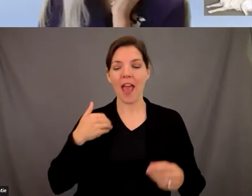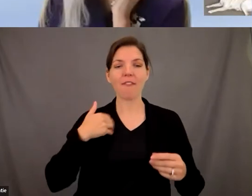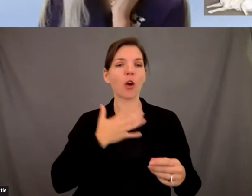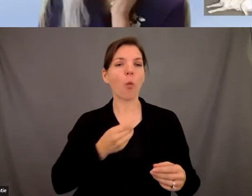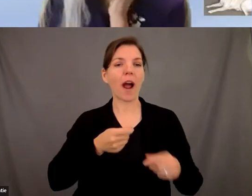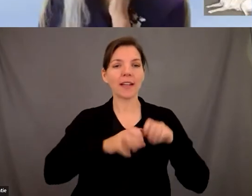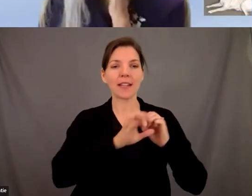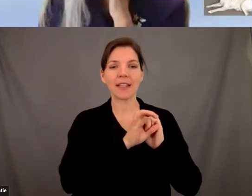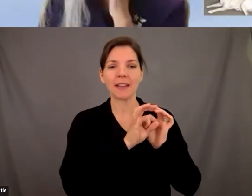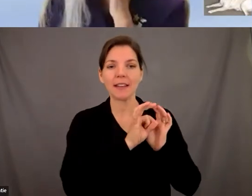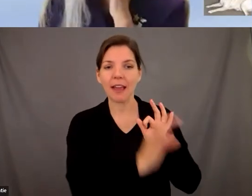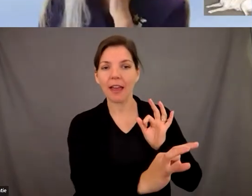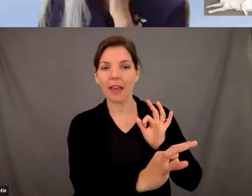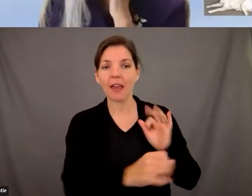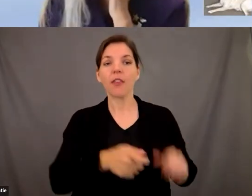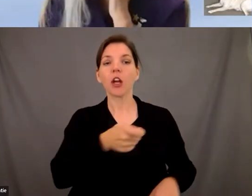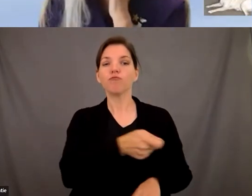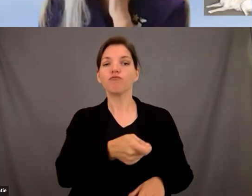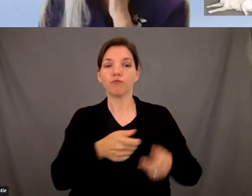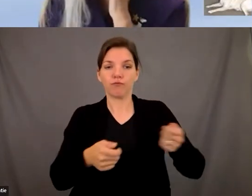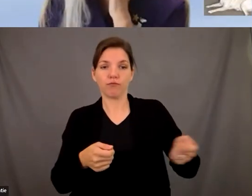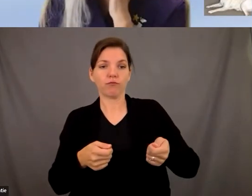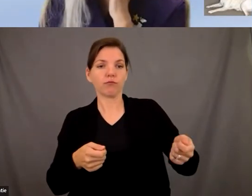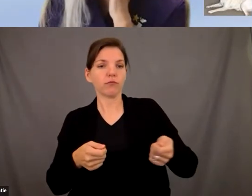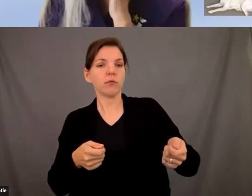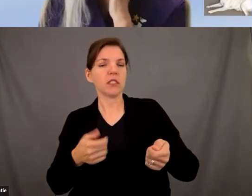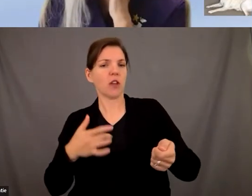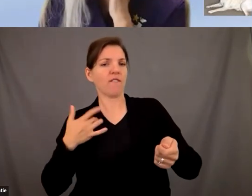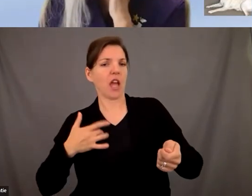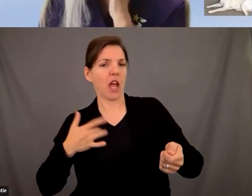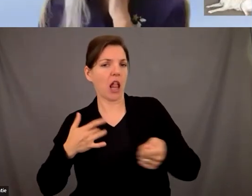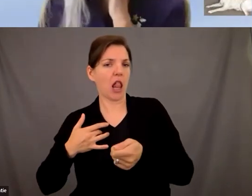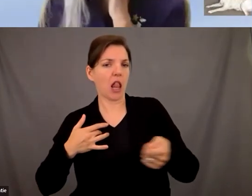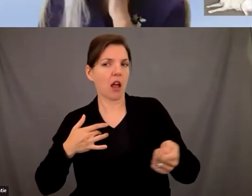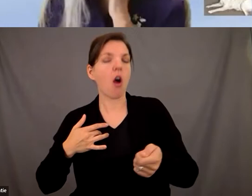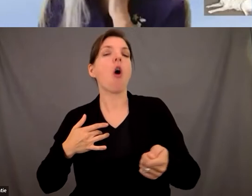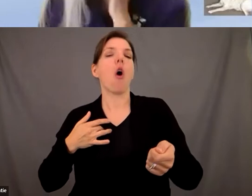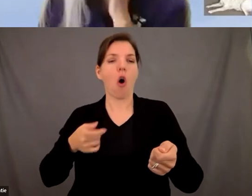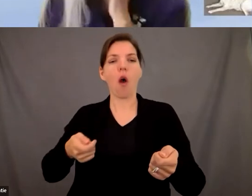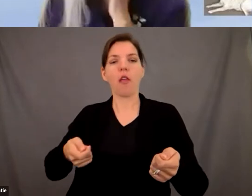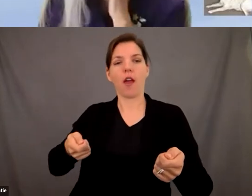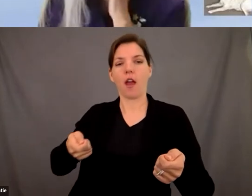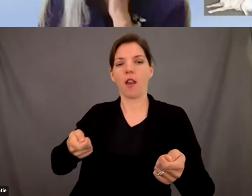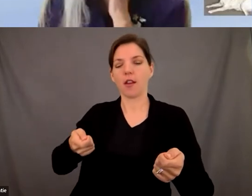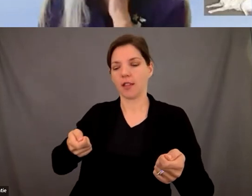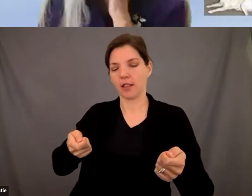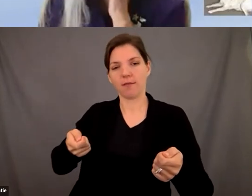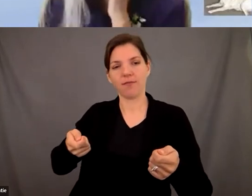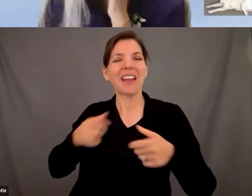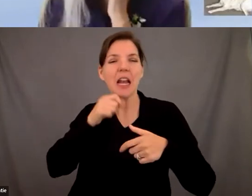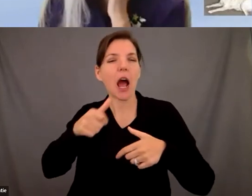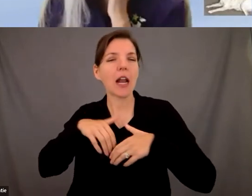need to explore their tactile ground they can just open up their cane and then we what we call healing a dog and instead of using a harness